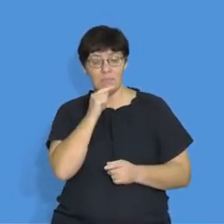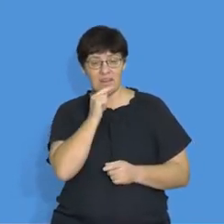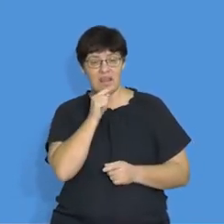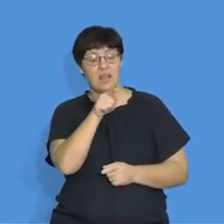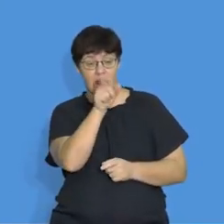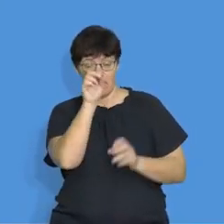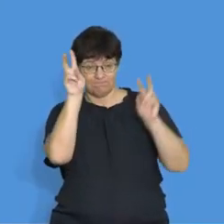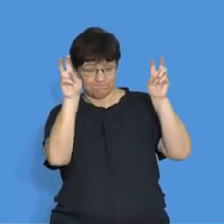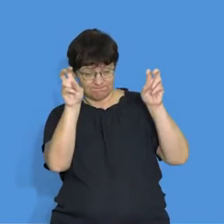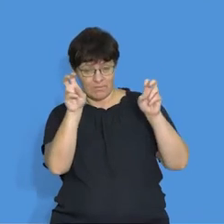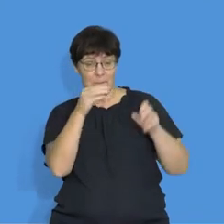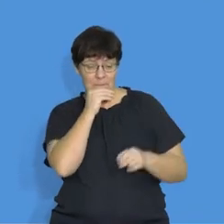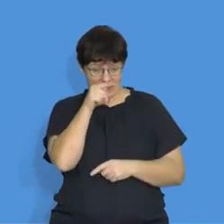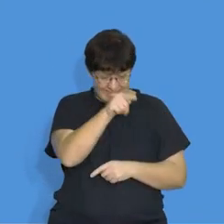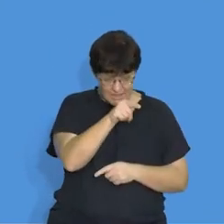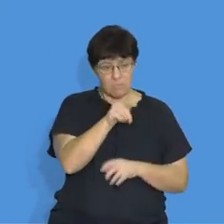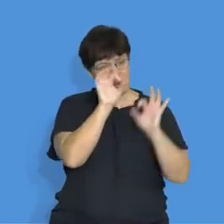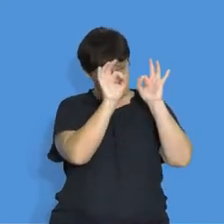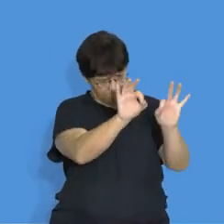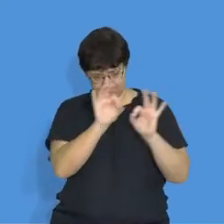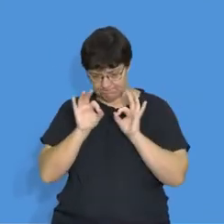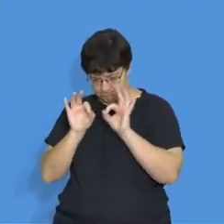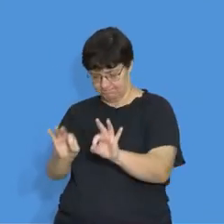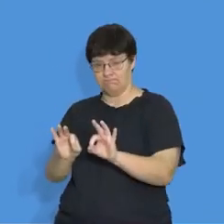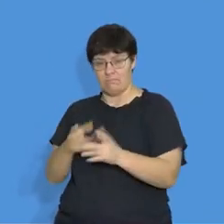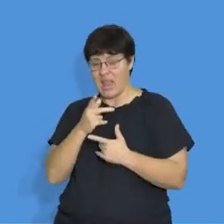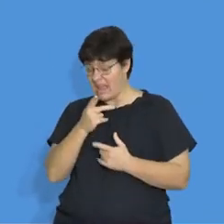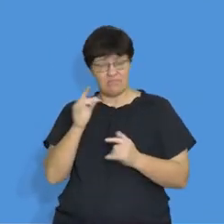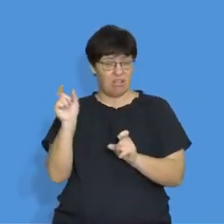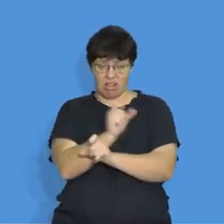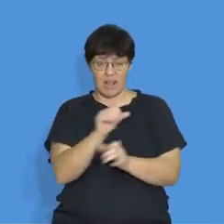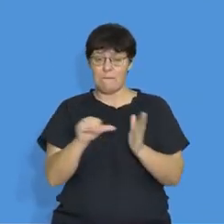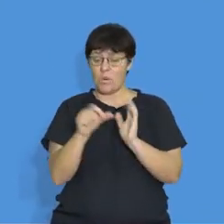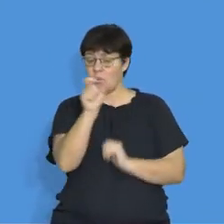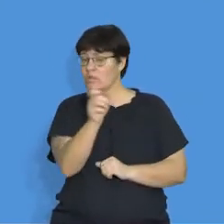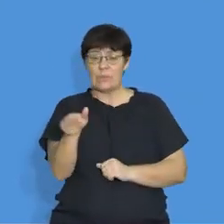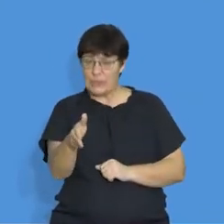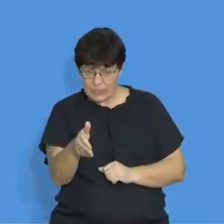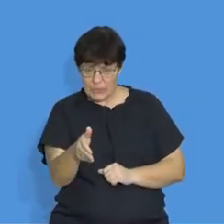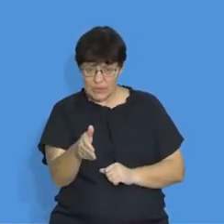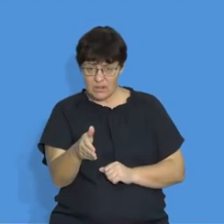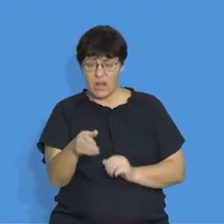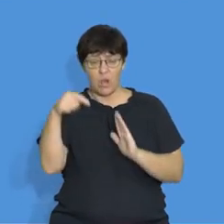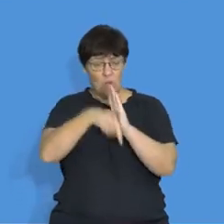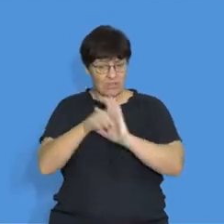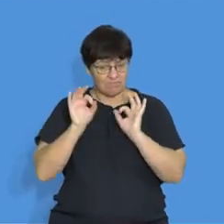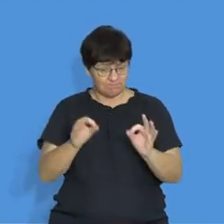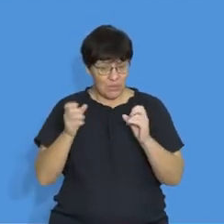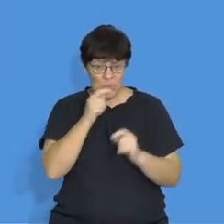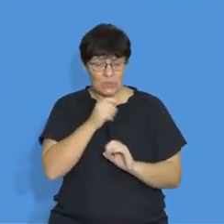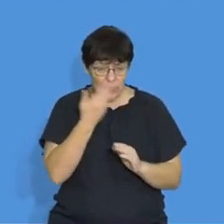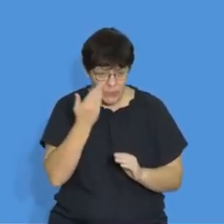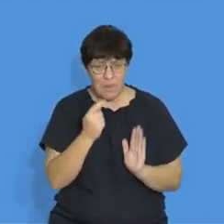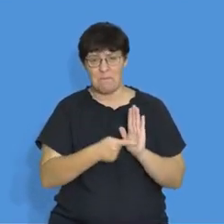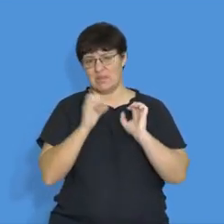So you need to pay careful attention to the keywords and the keywords must also be used in the correct context. So what are some of the